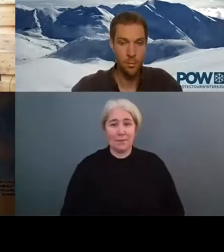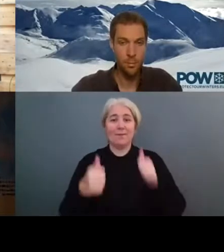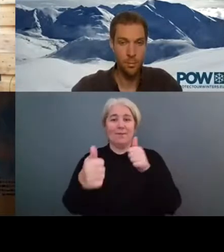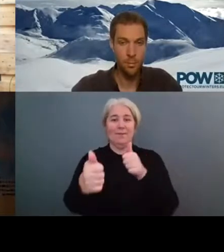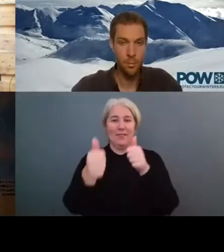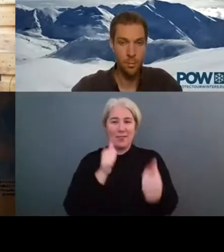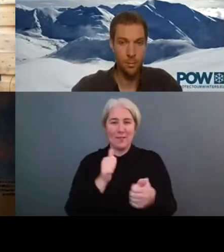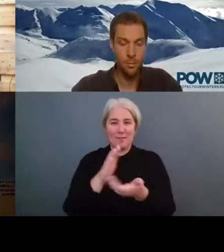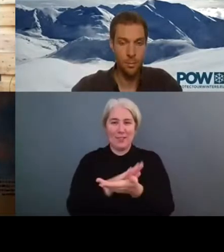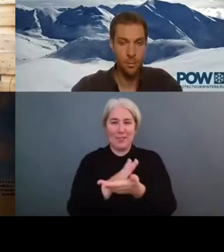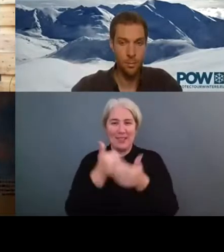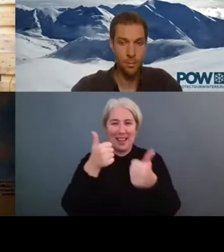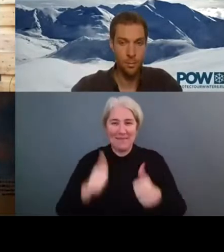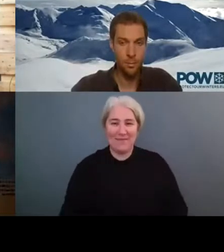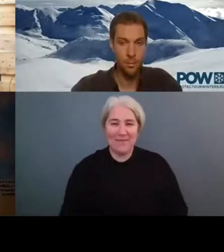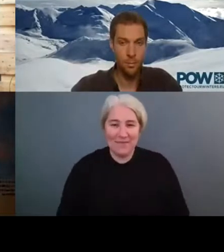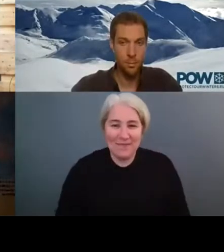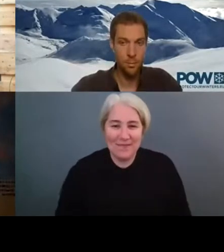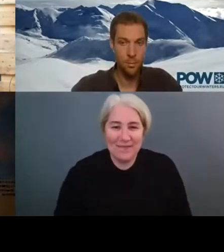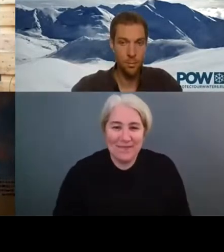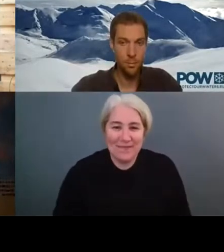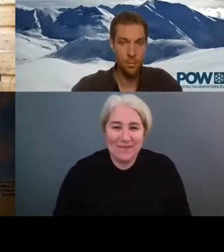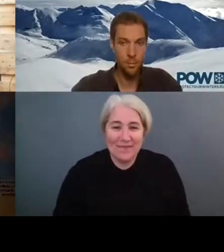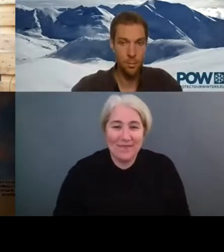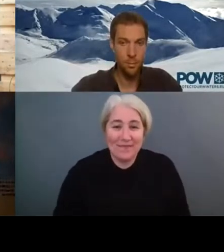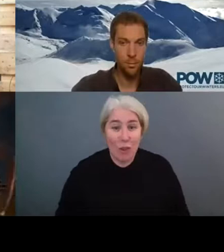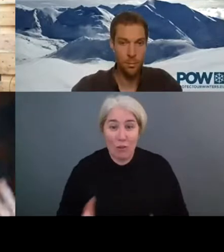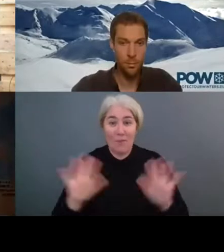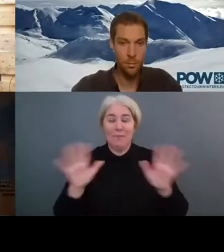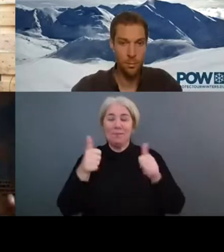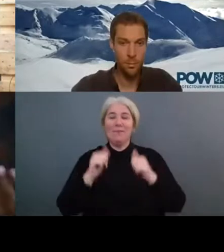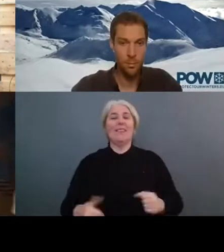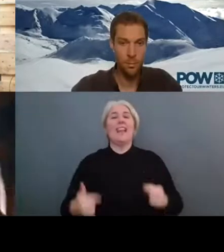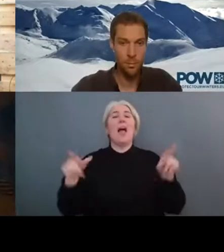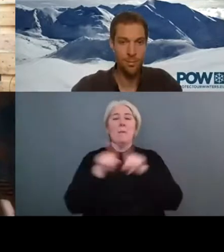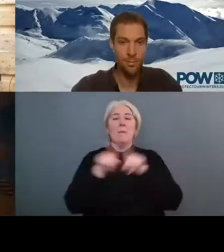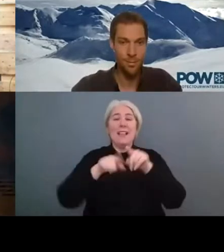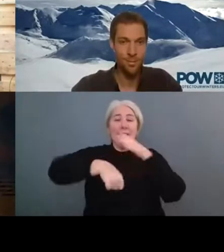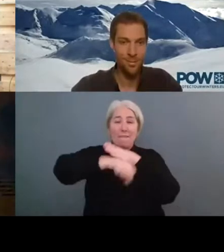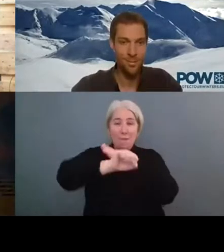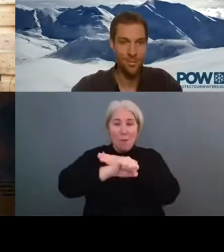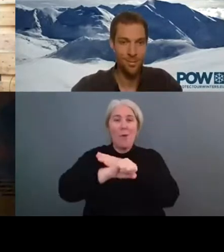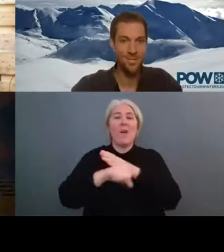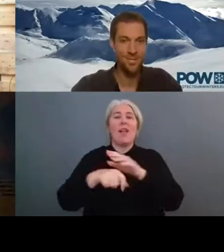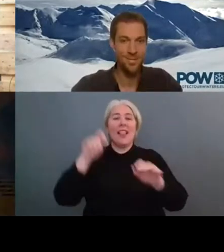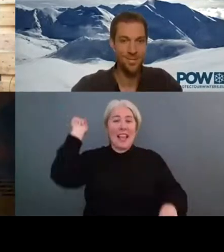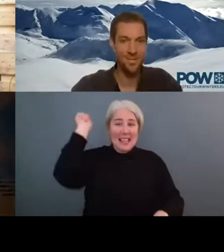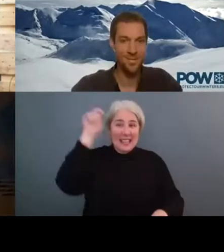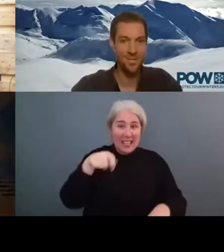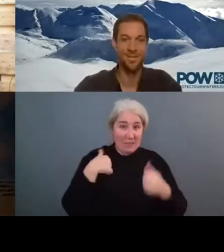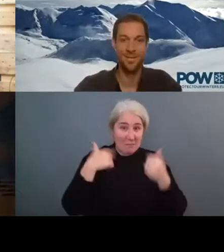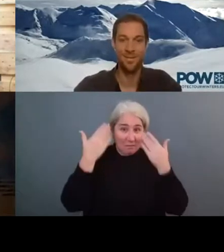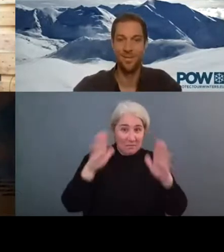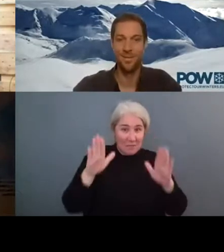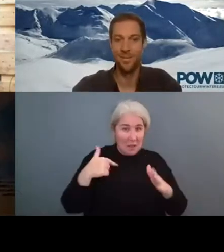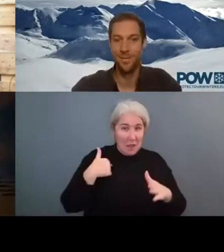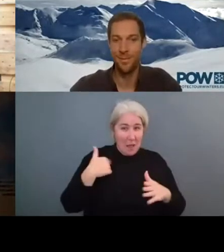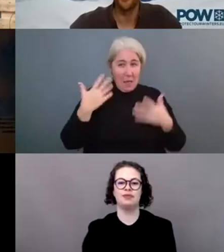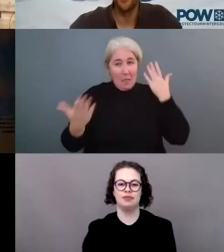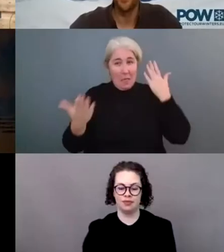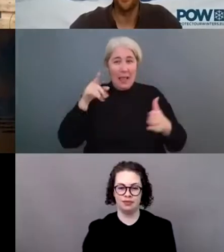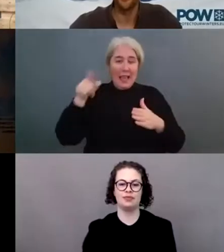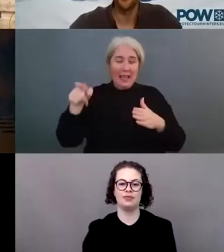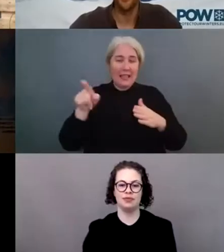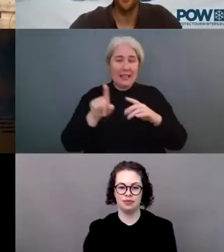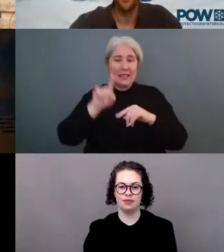problem of football tennis, I want to bring it in, even if it's not really an outdoor outdoor sport, because